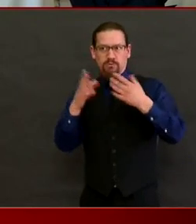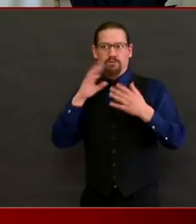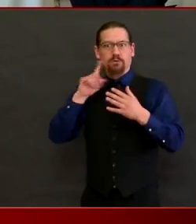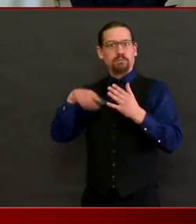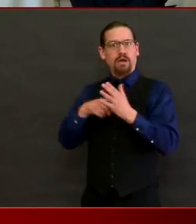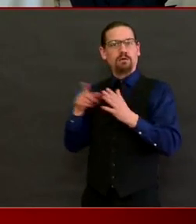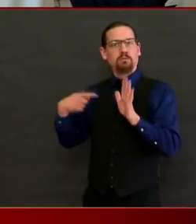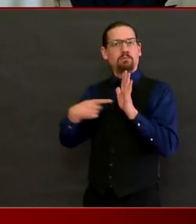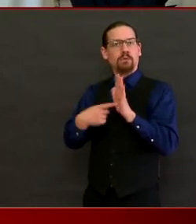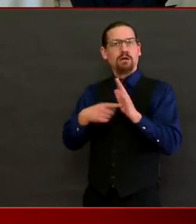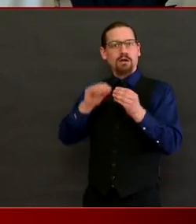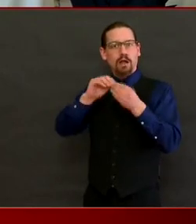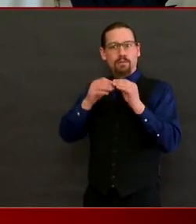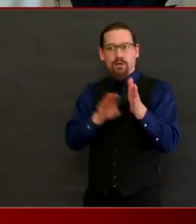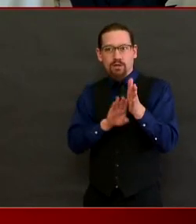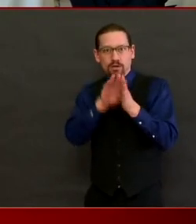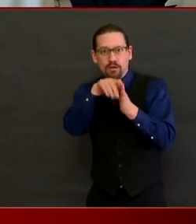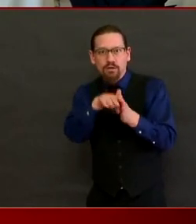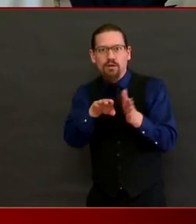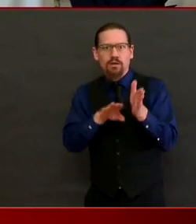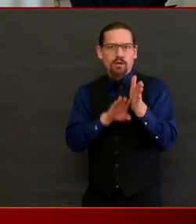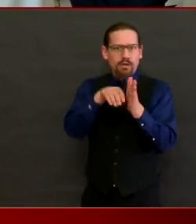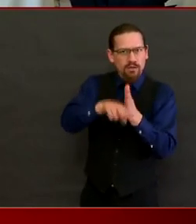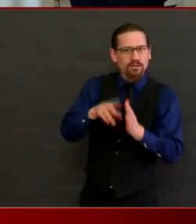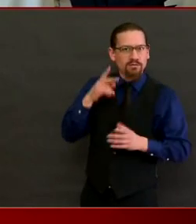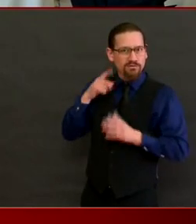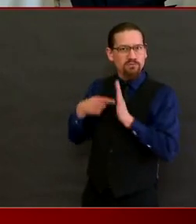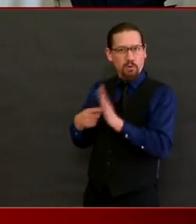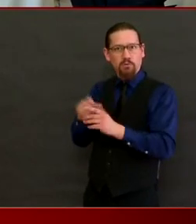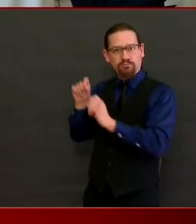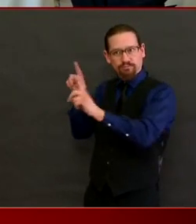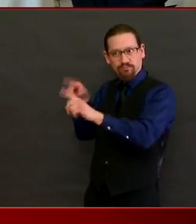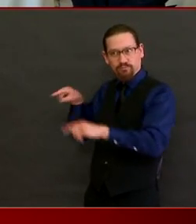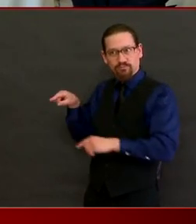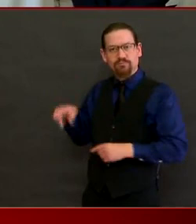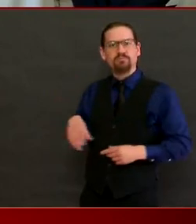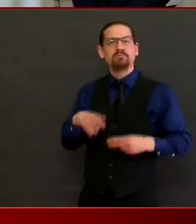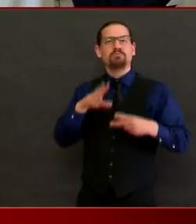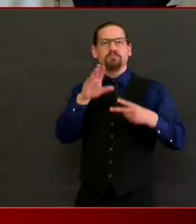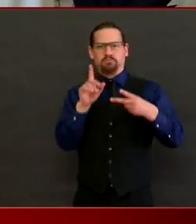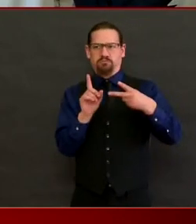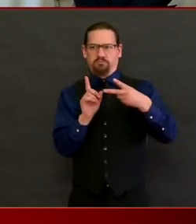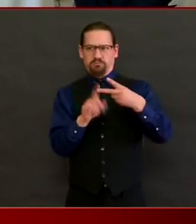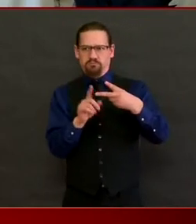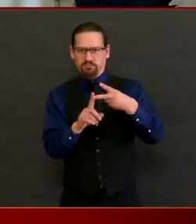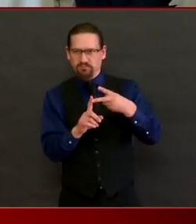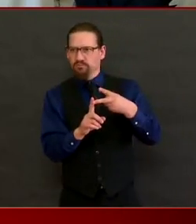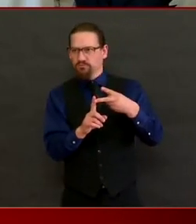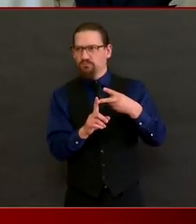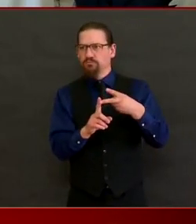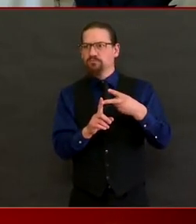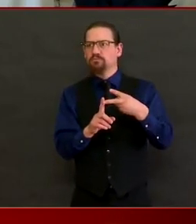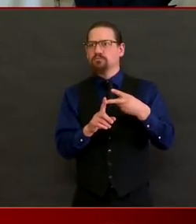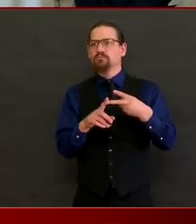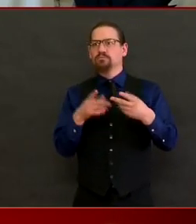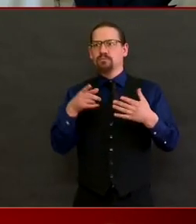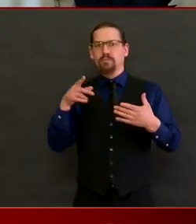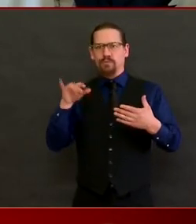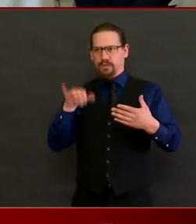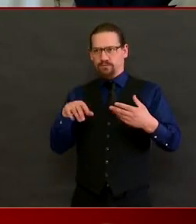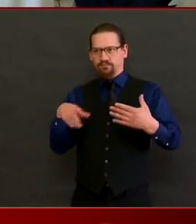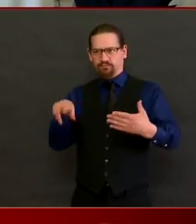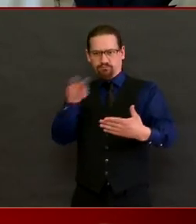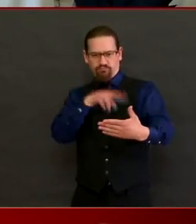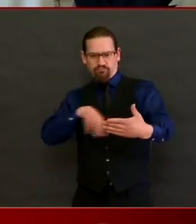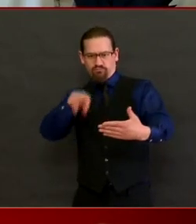Has there ever been an instance where you've decided to ignore the models when making a decision? If so, what was it? No, I